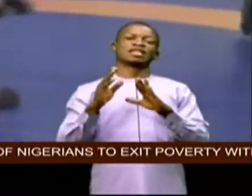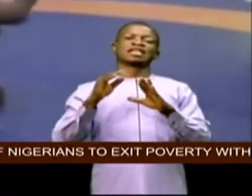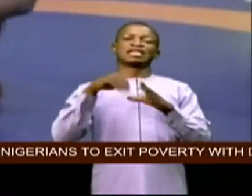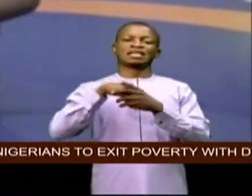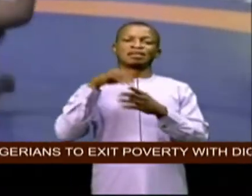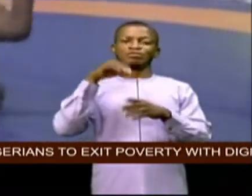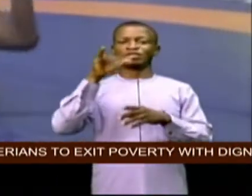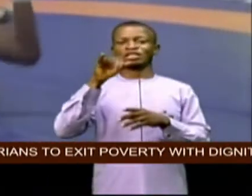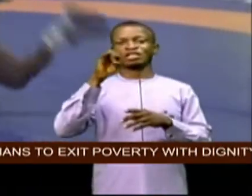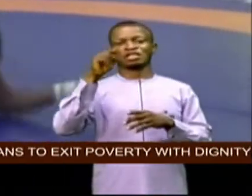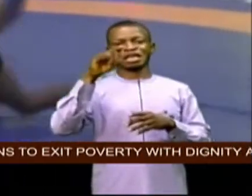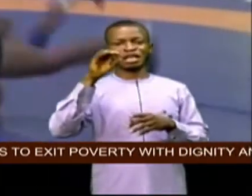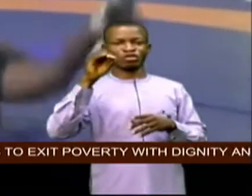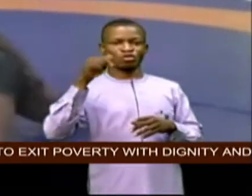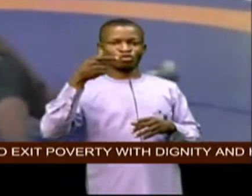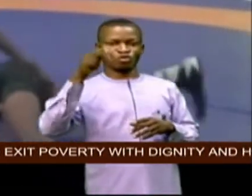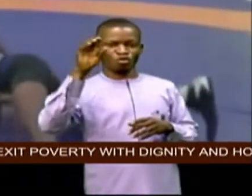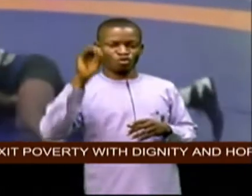yanagua bayosa state